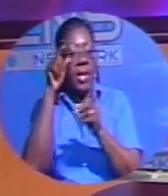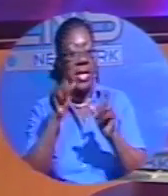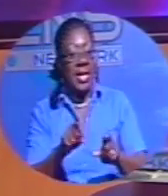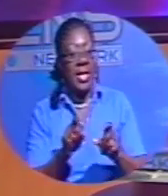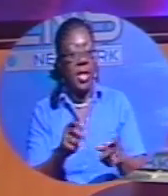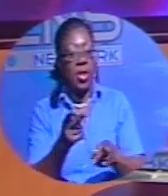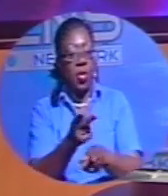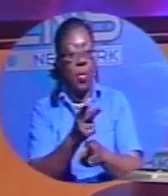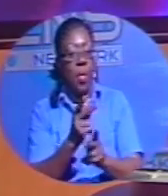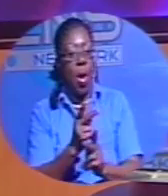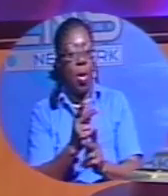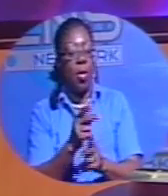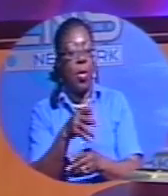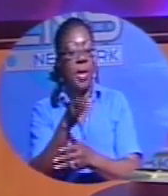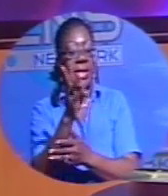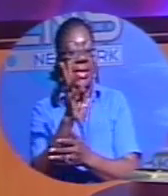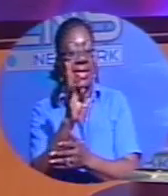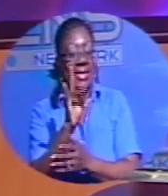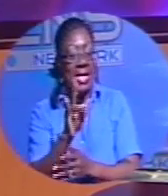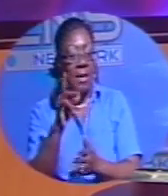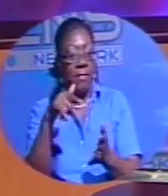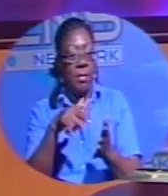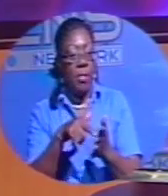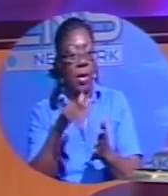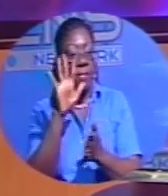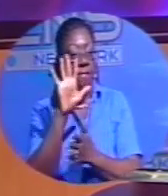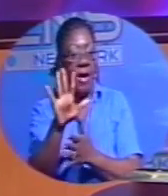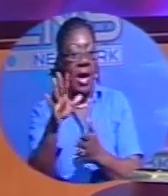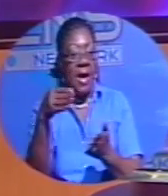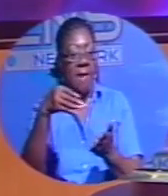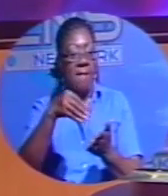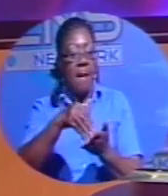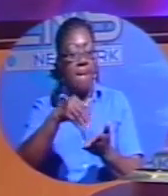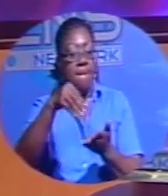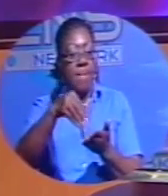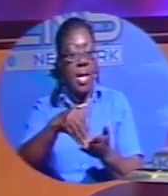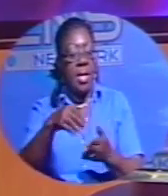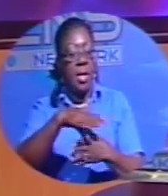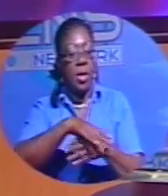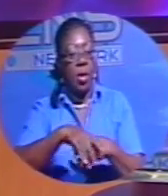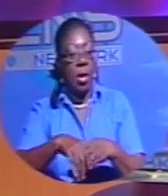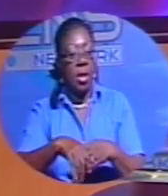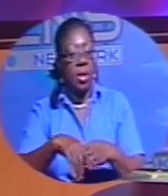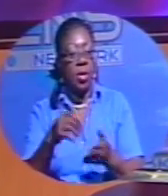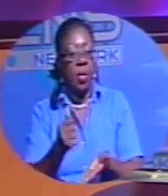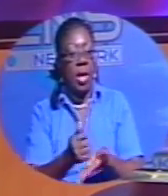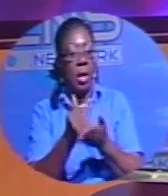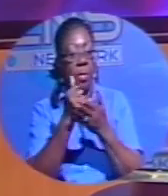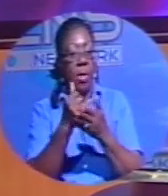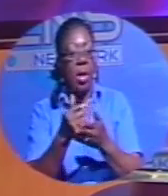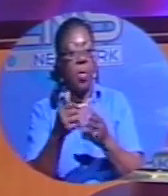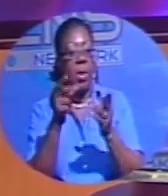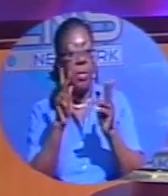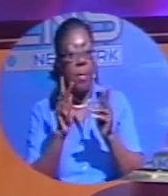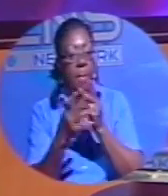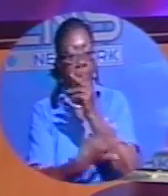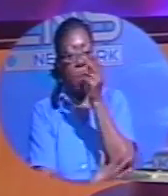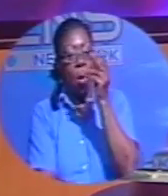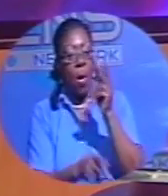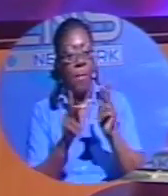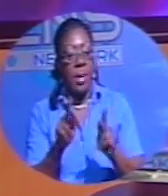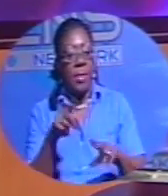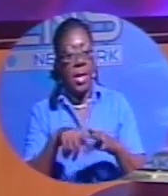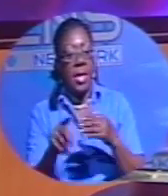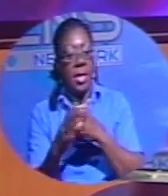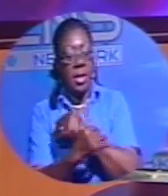.5 million from the Inter-American Development Bank to assist the poor. That from Social Services Minister the Honorable Melanie